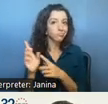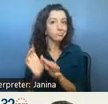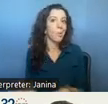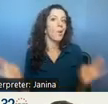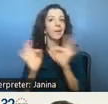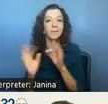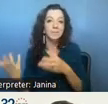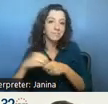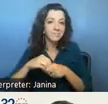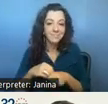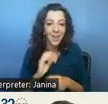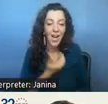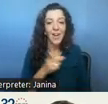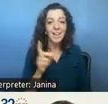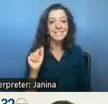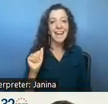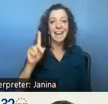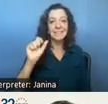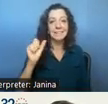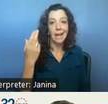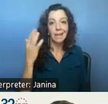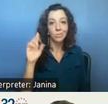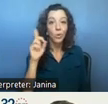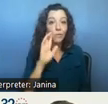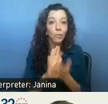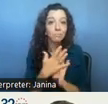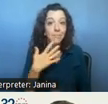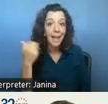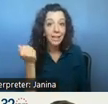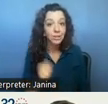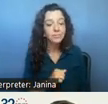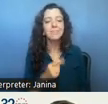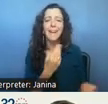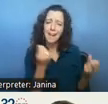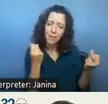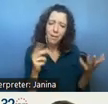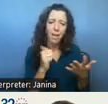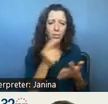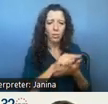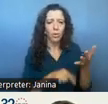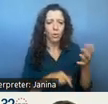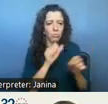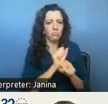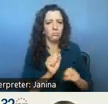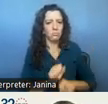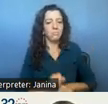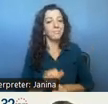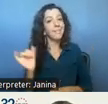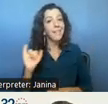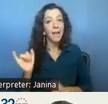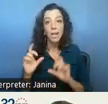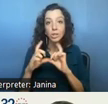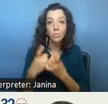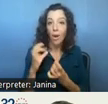data dashboard for aging as well as a number of other efforts such as our um the department of health care